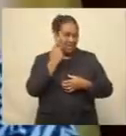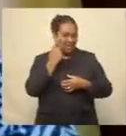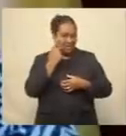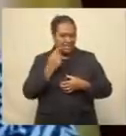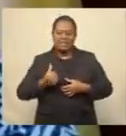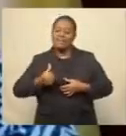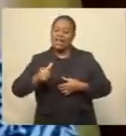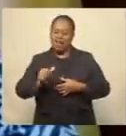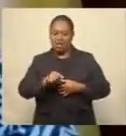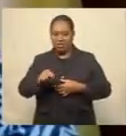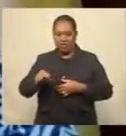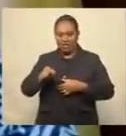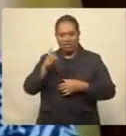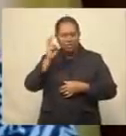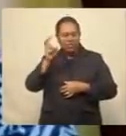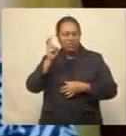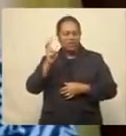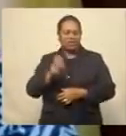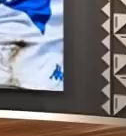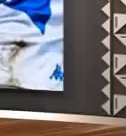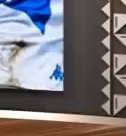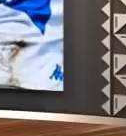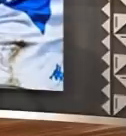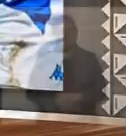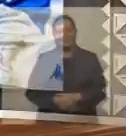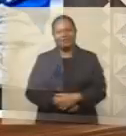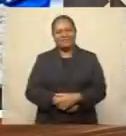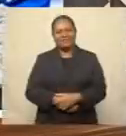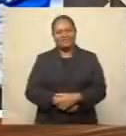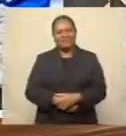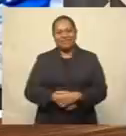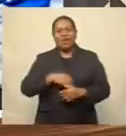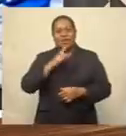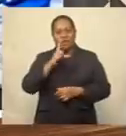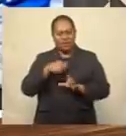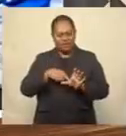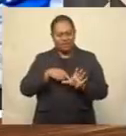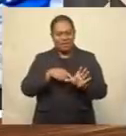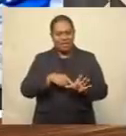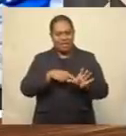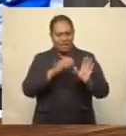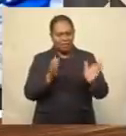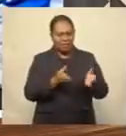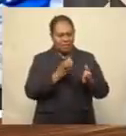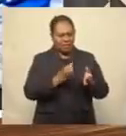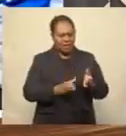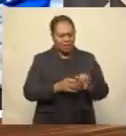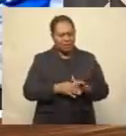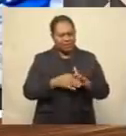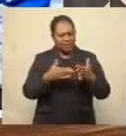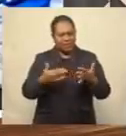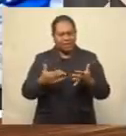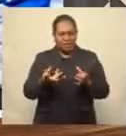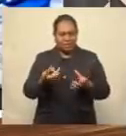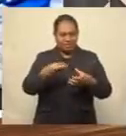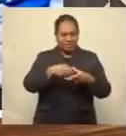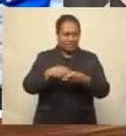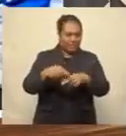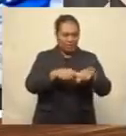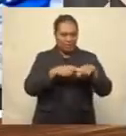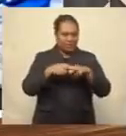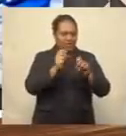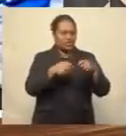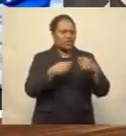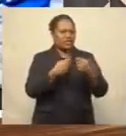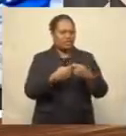them to go training and, you know, the availability. One of the young players that can make his debut for the Flying Fijians against the All Blacks